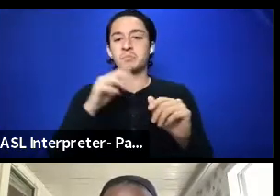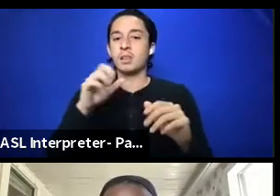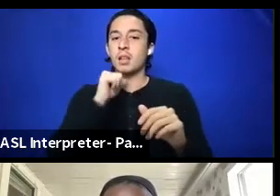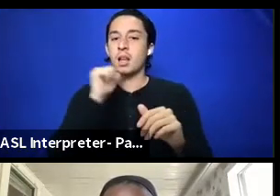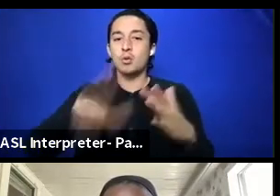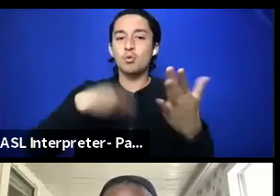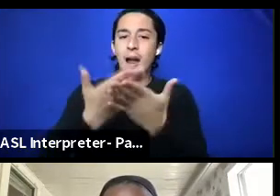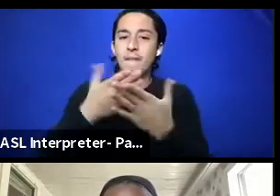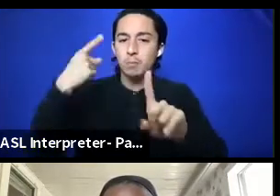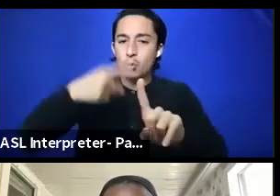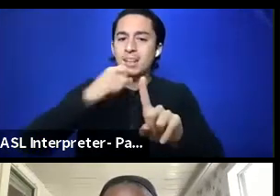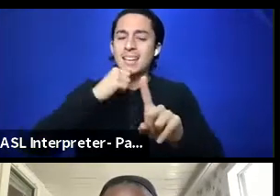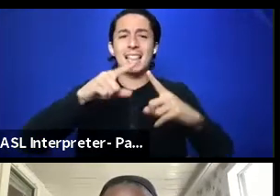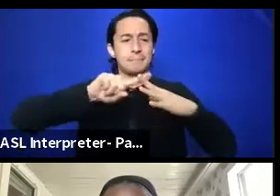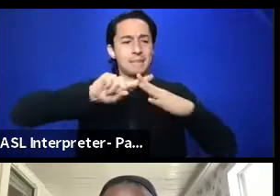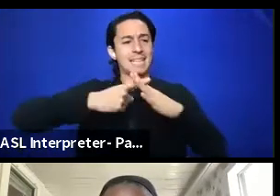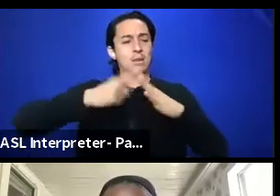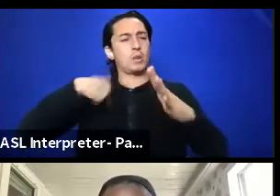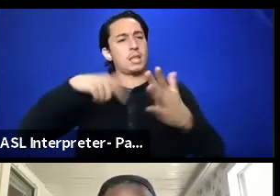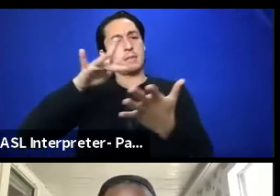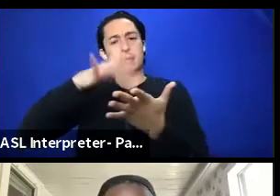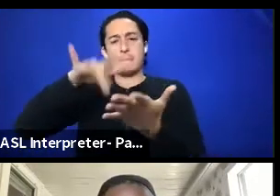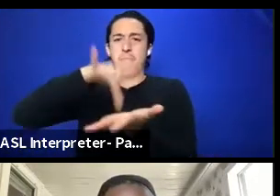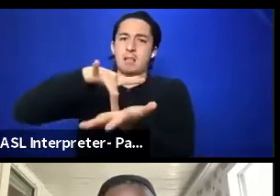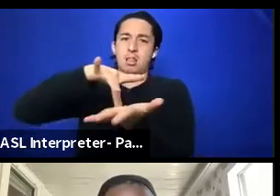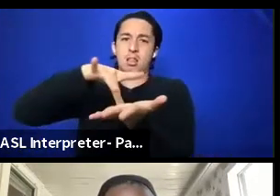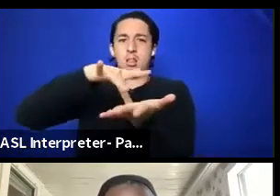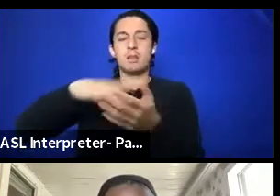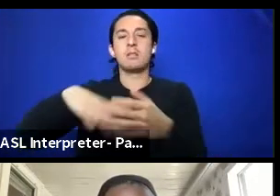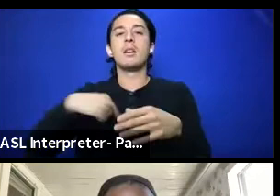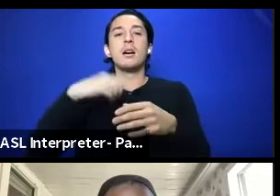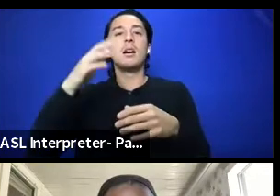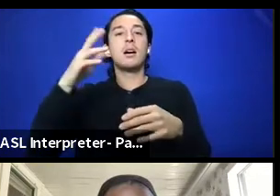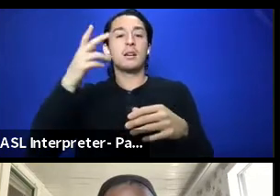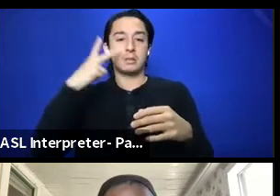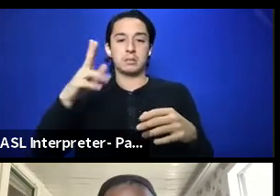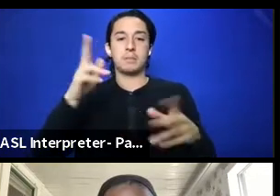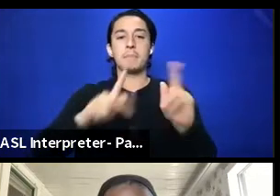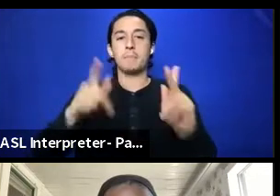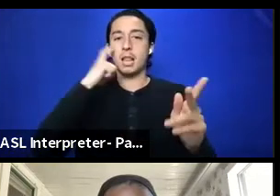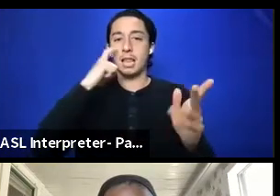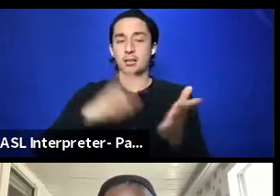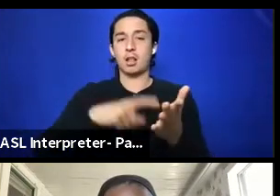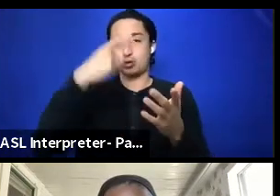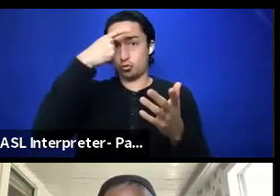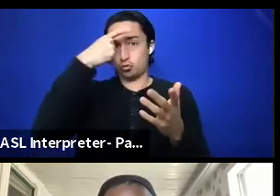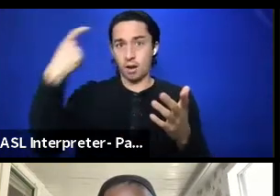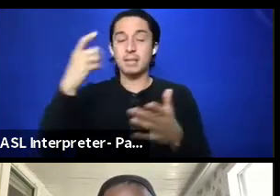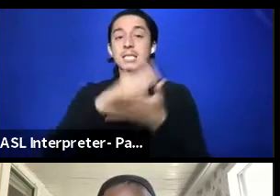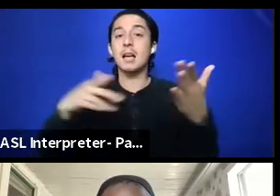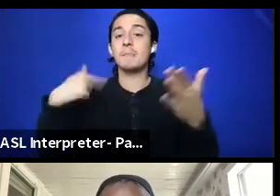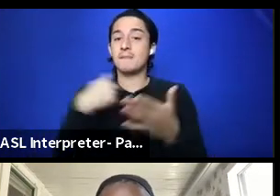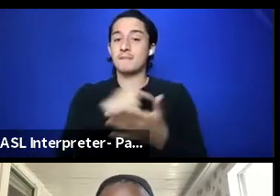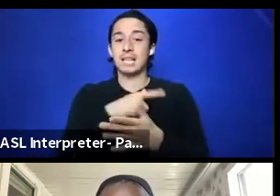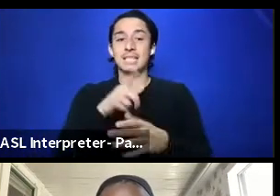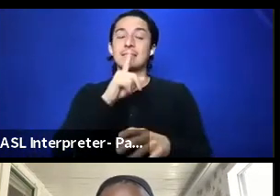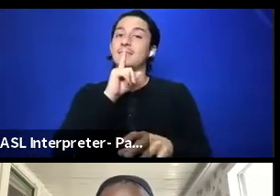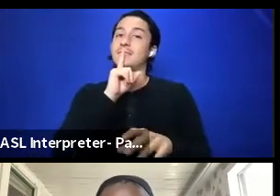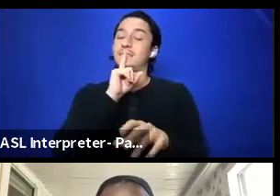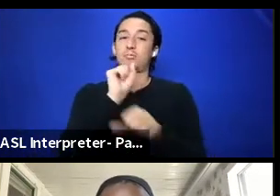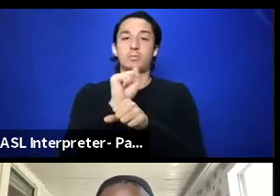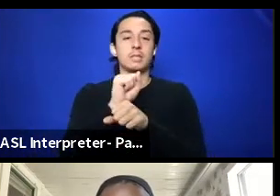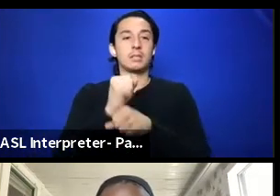the very beginning. We're somewhere in the middle. I saw people acknowledge trauma. And some of us are extremely, extremely